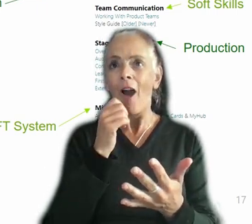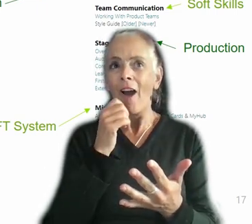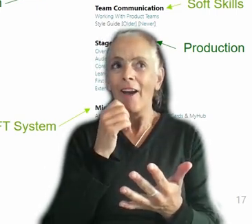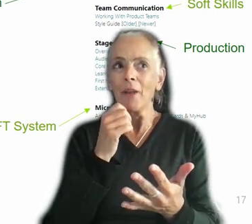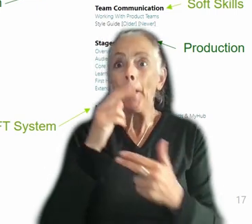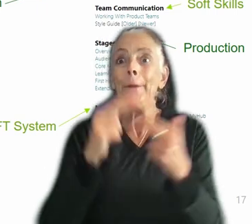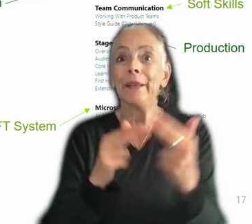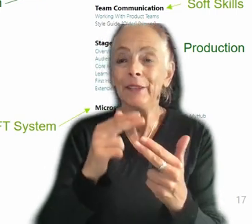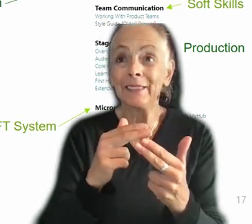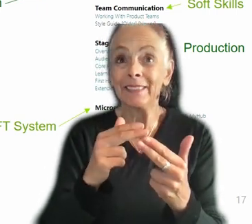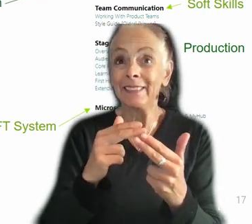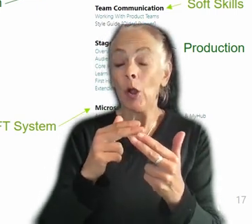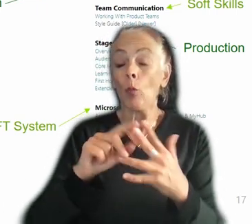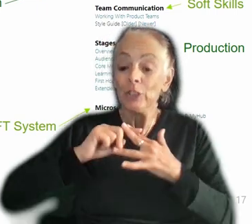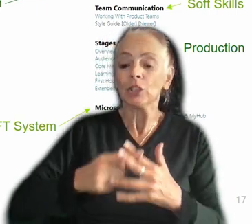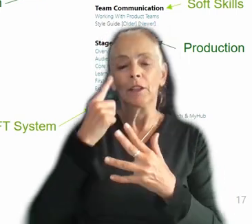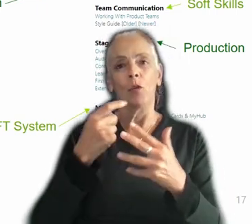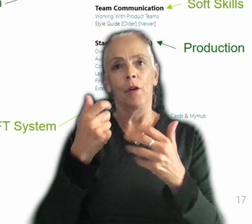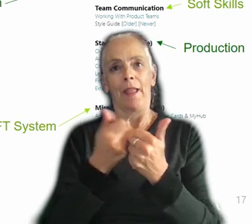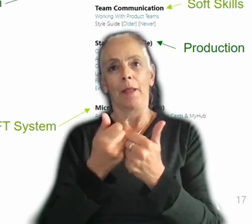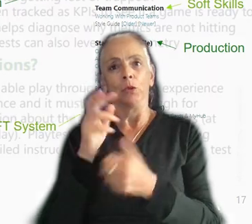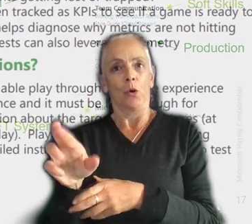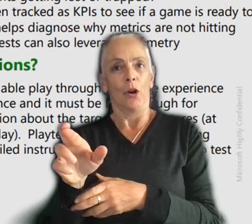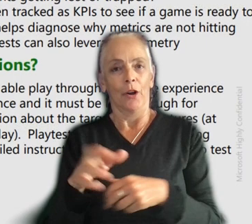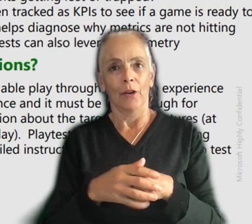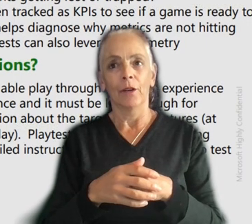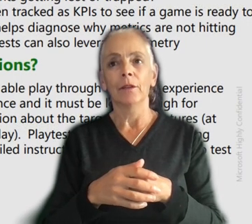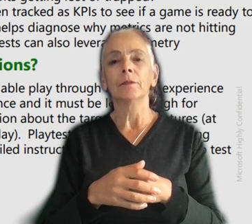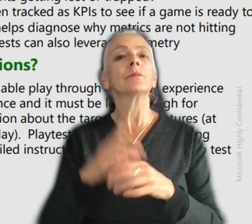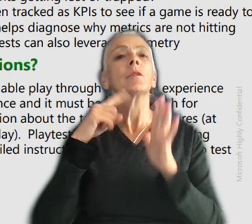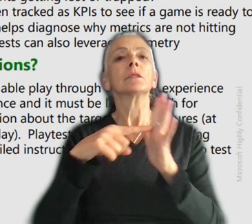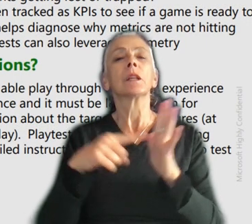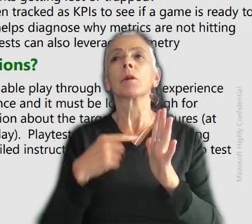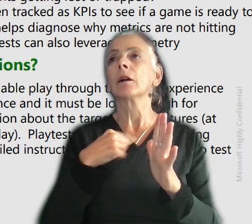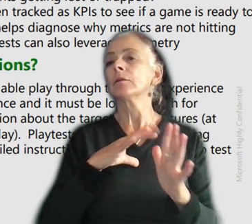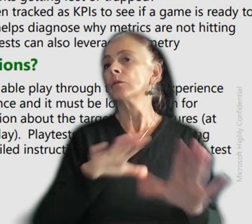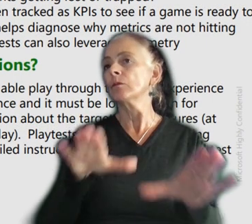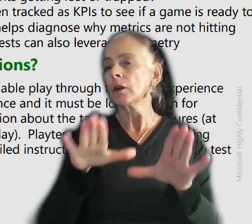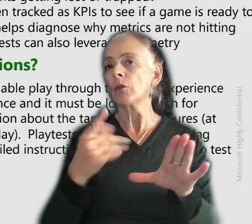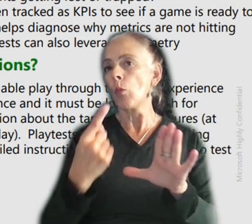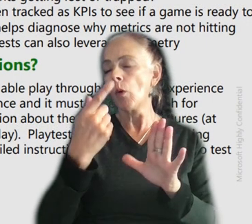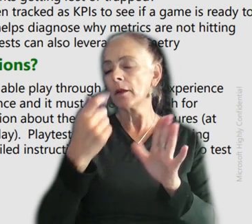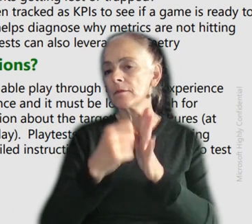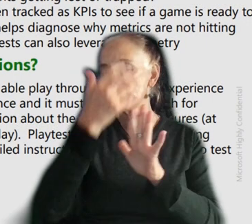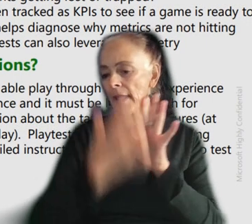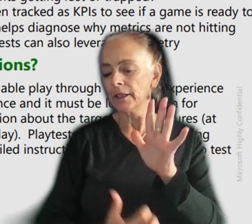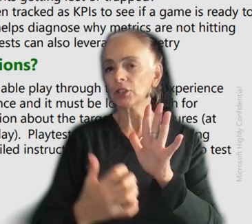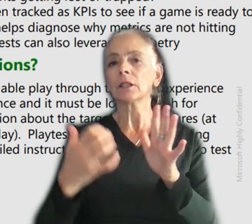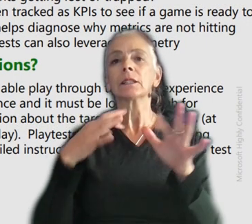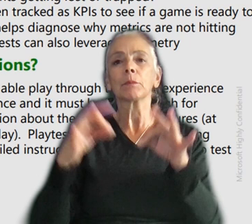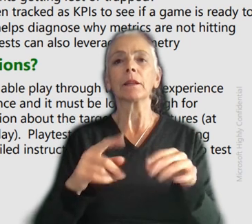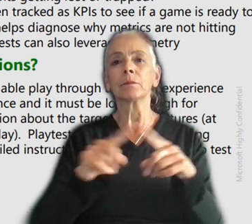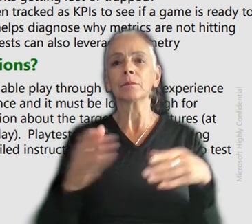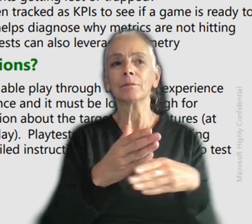for games user researchers. So I'm going to give you a specific example. This is a lovely sort of one-pager explaining the difference between playtests and usability, right? This is